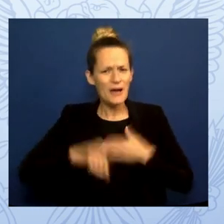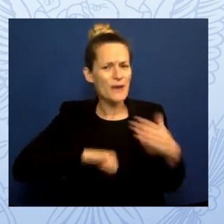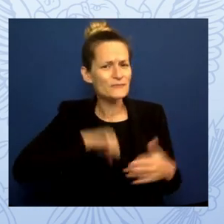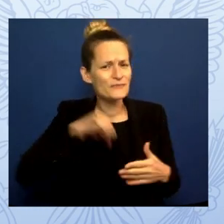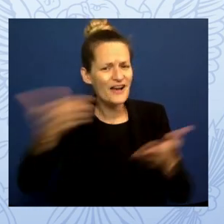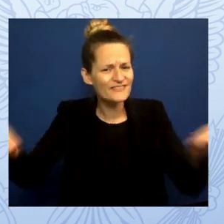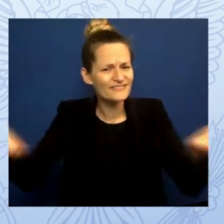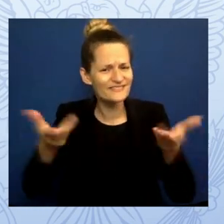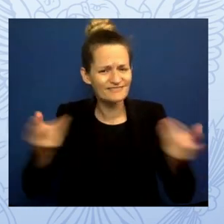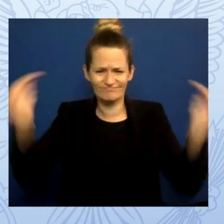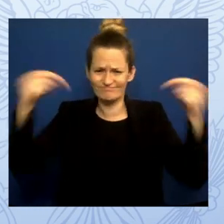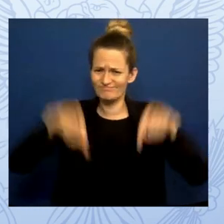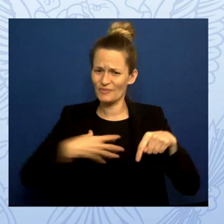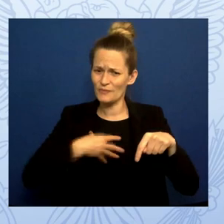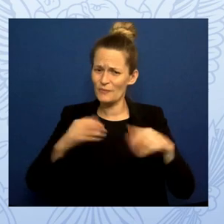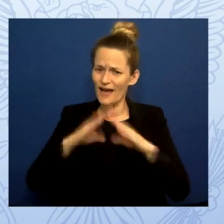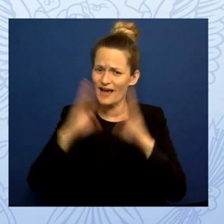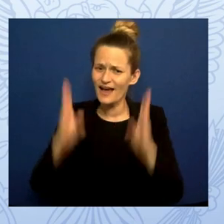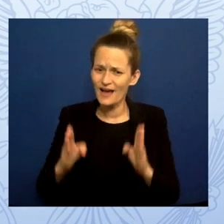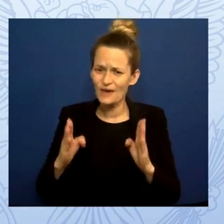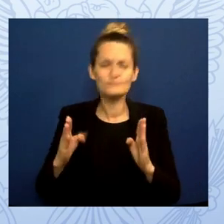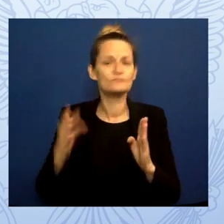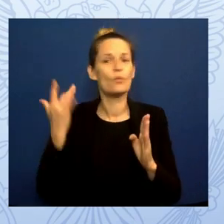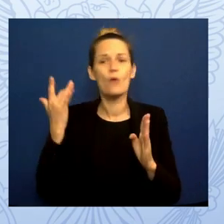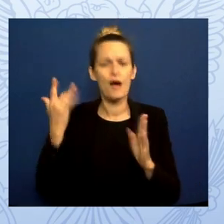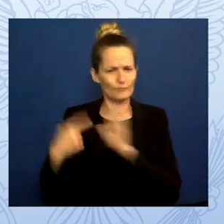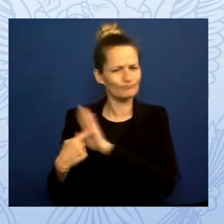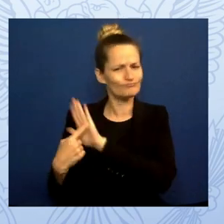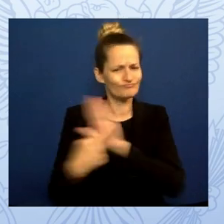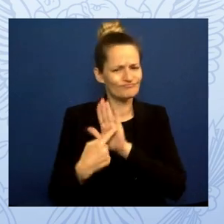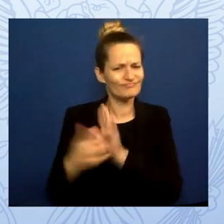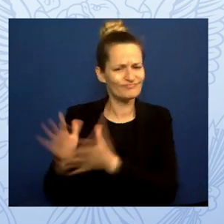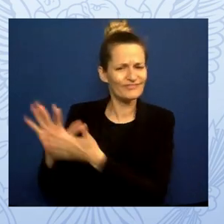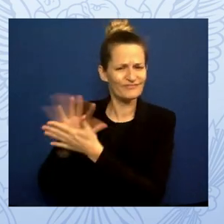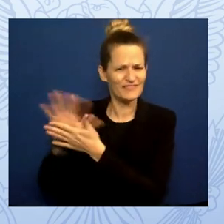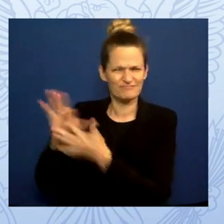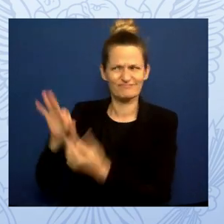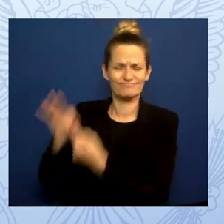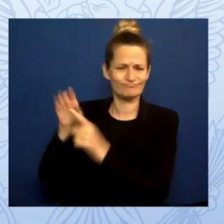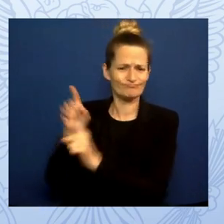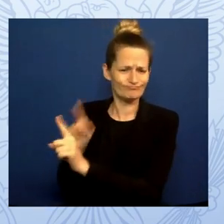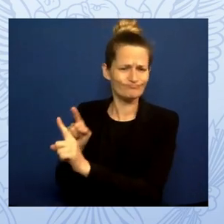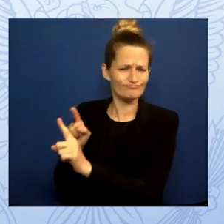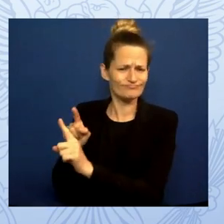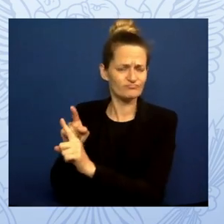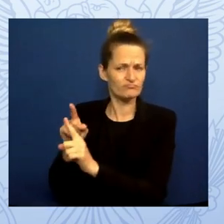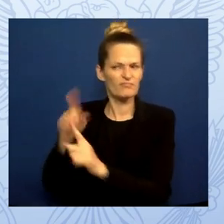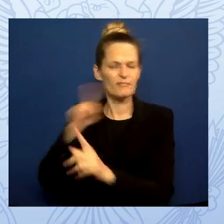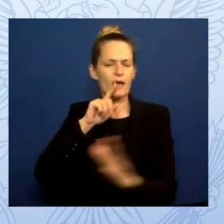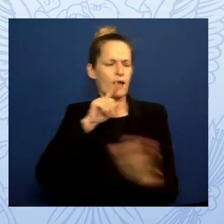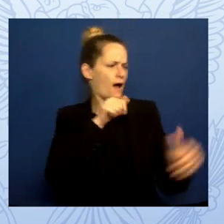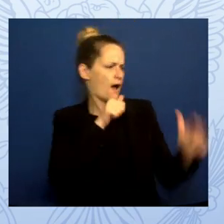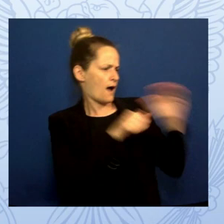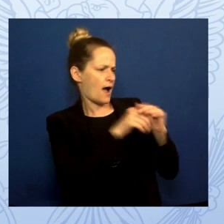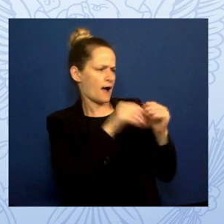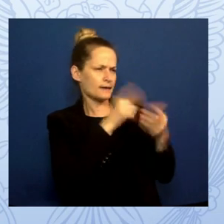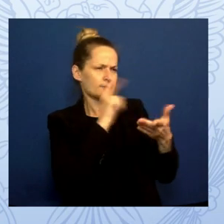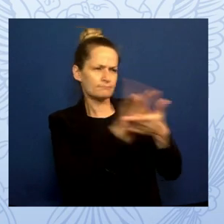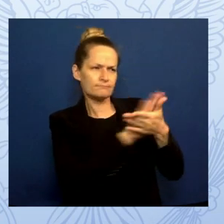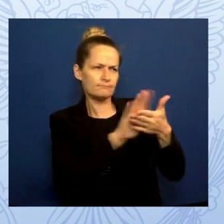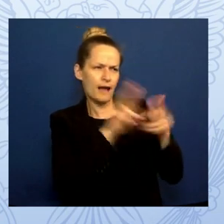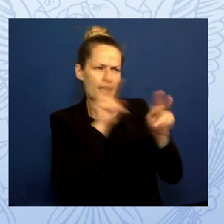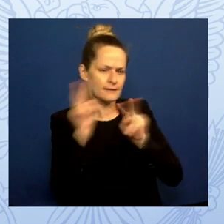of Hiding in Plain Sight. You know, a lot of the stories that we're going to see this afternoon are